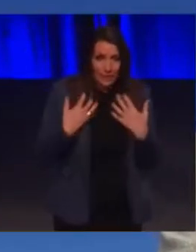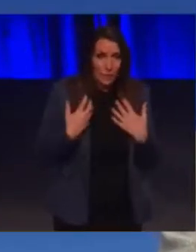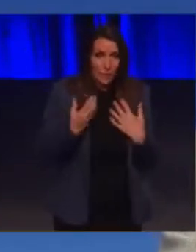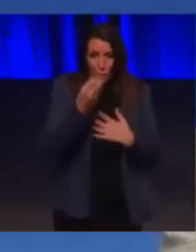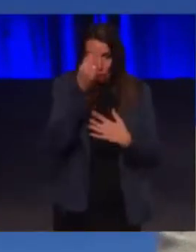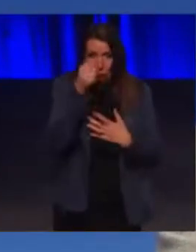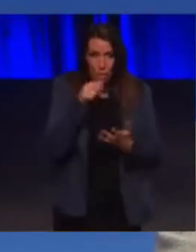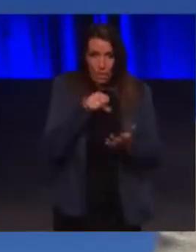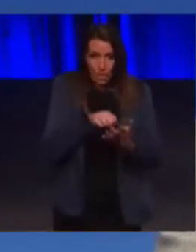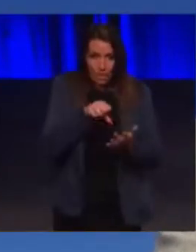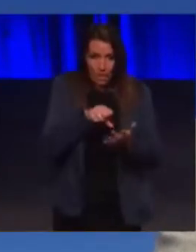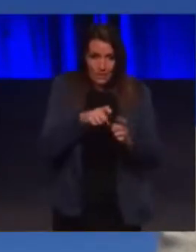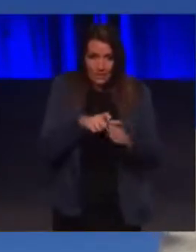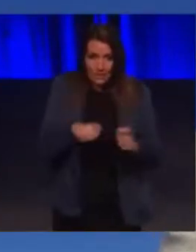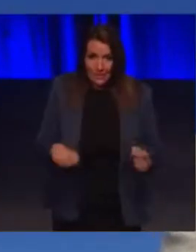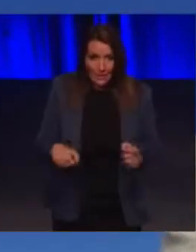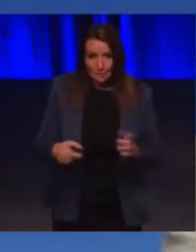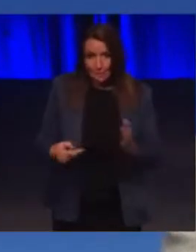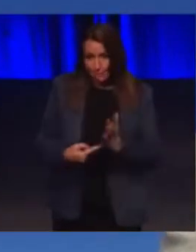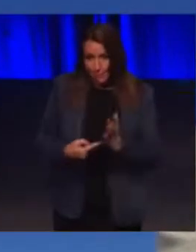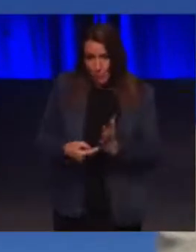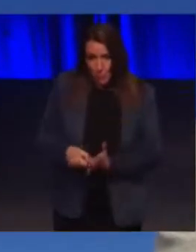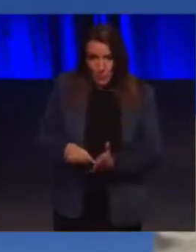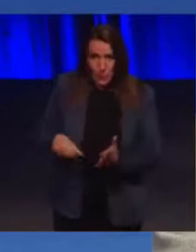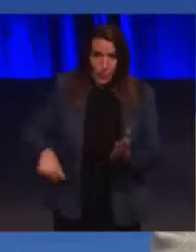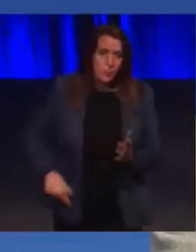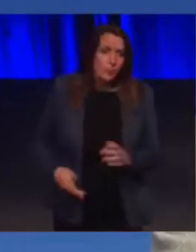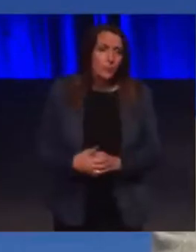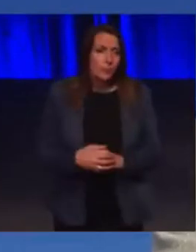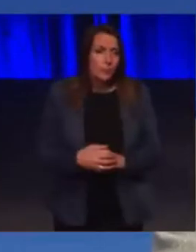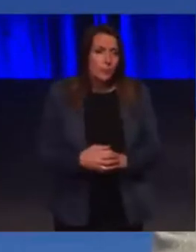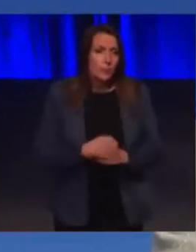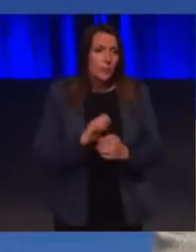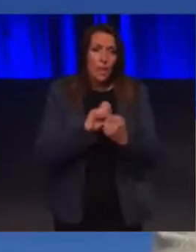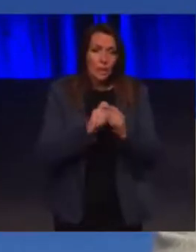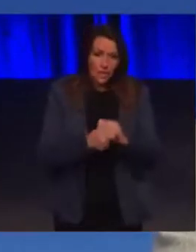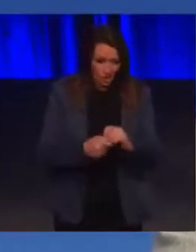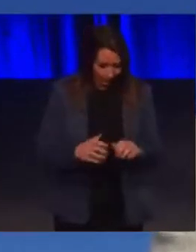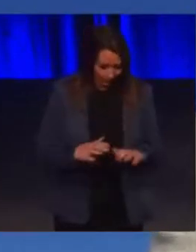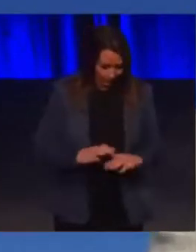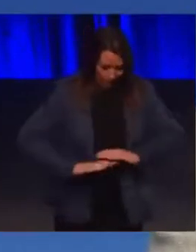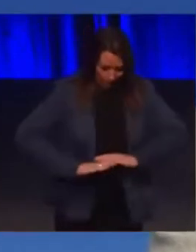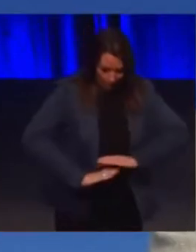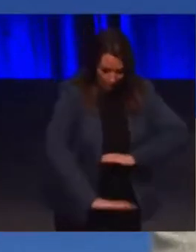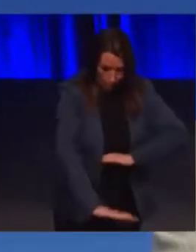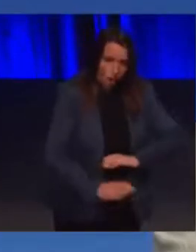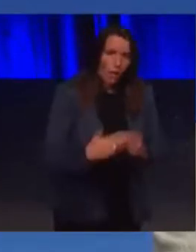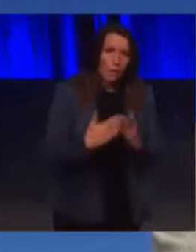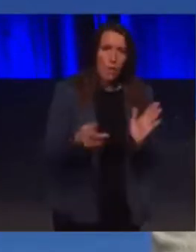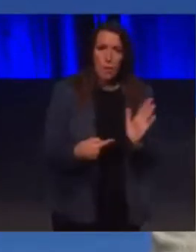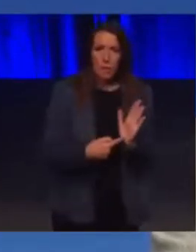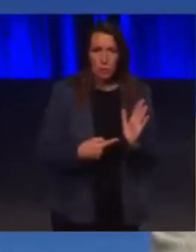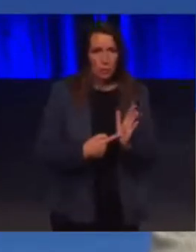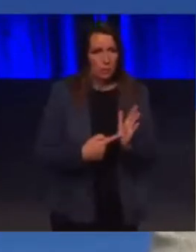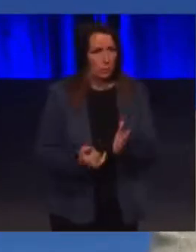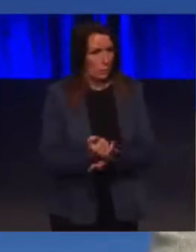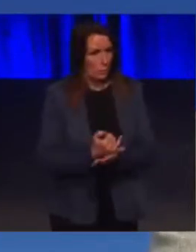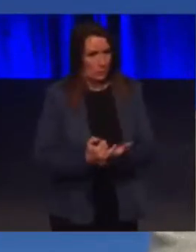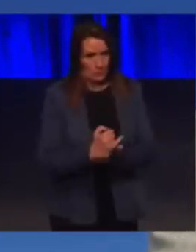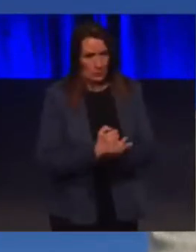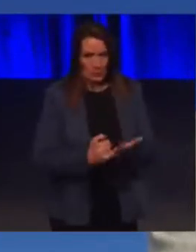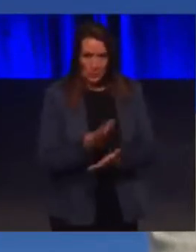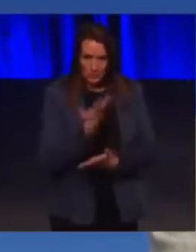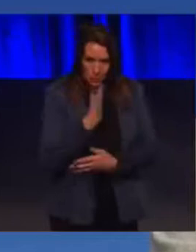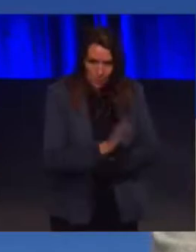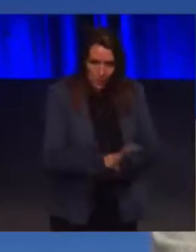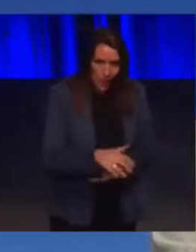soiling? Changing and cleaning anybody on a public bathroom floor is unhygienic. It's degrading. And on top